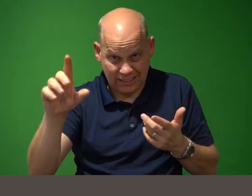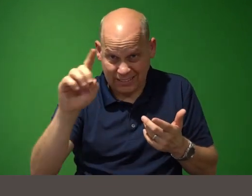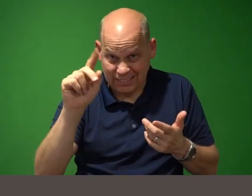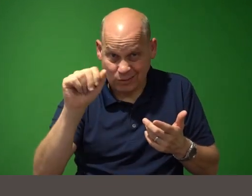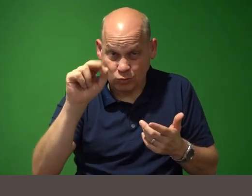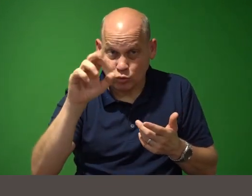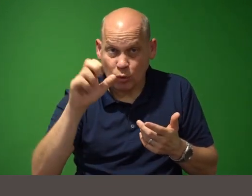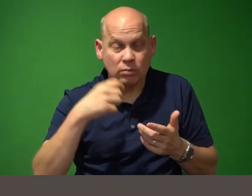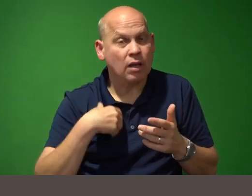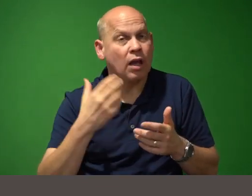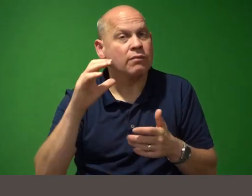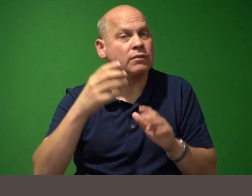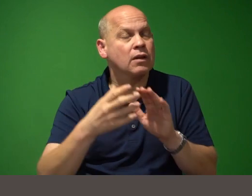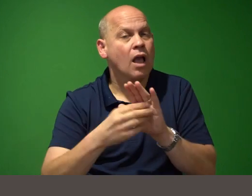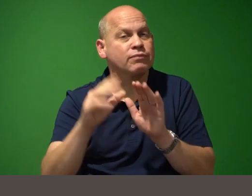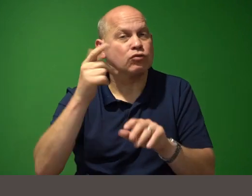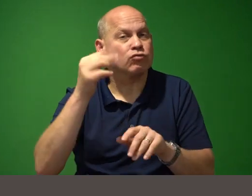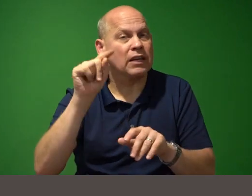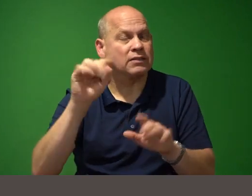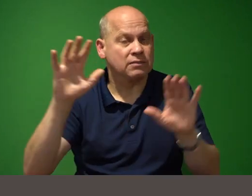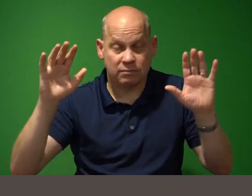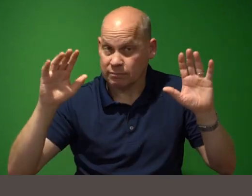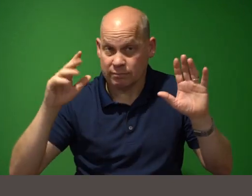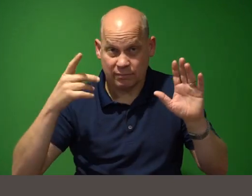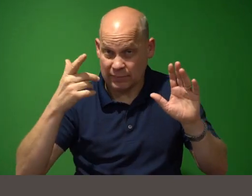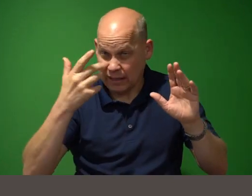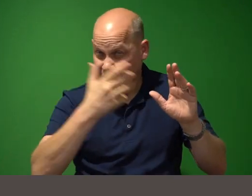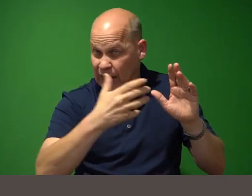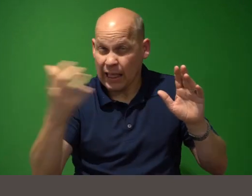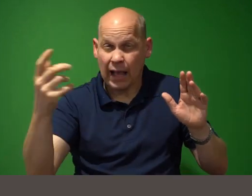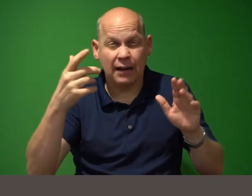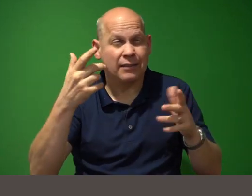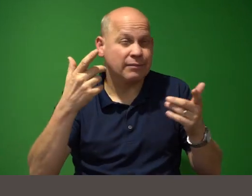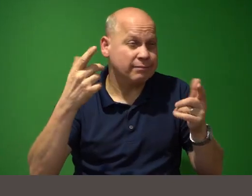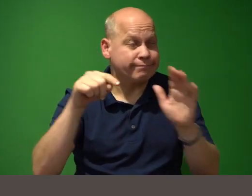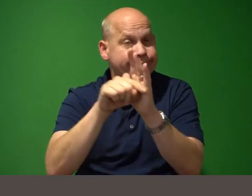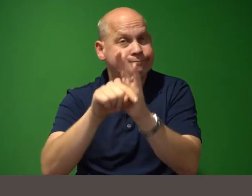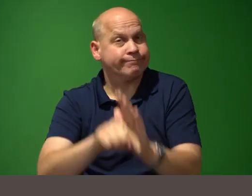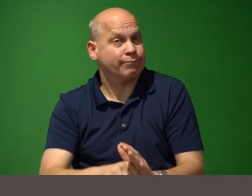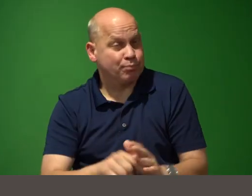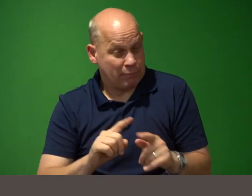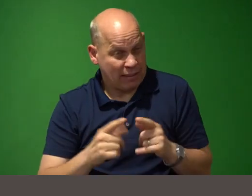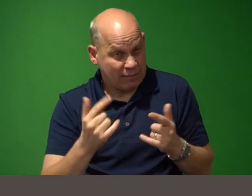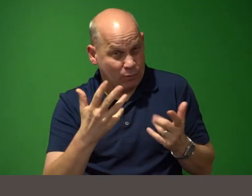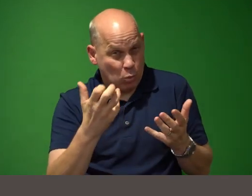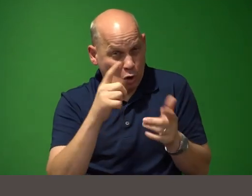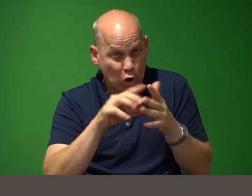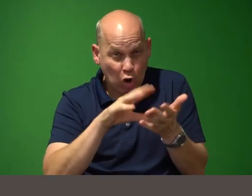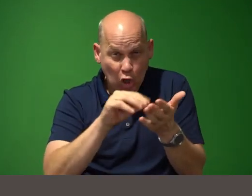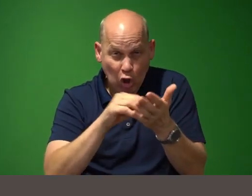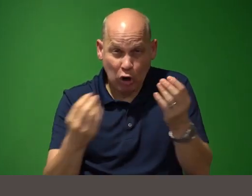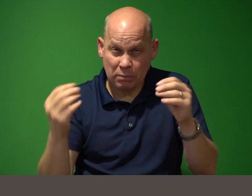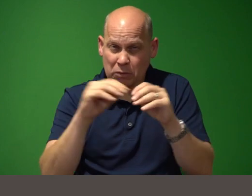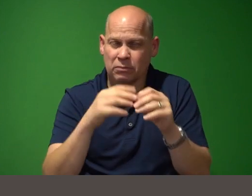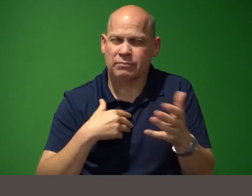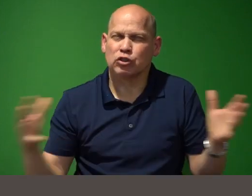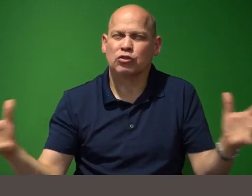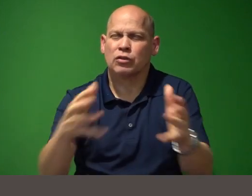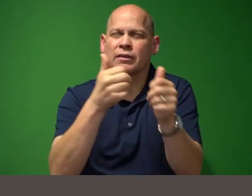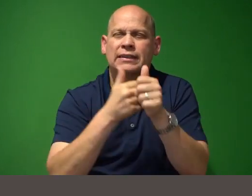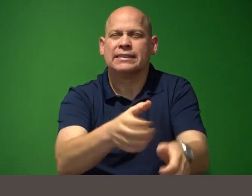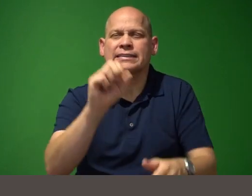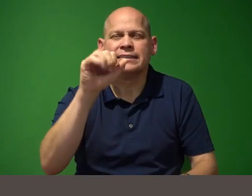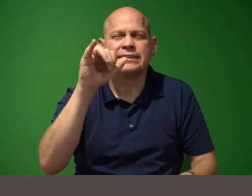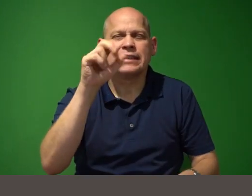pitfalls but if you want to start learning more about it i would encourage you to follow simon willison's blog or mastodon